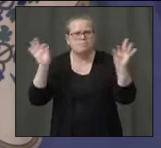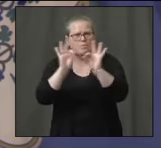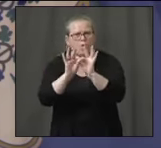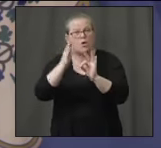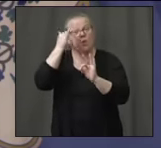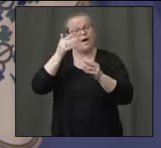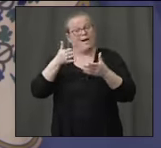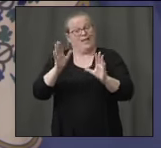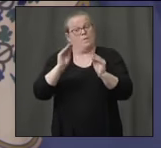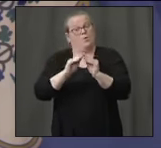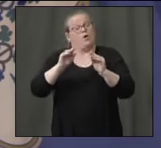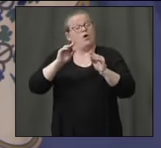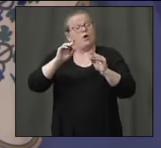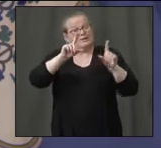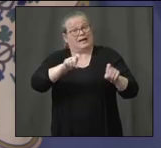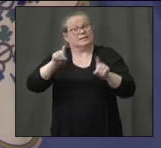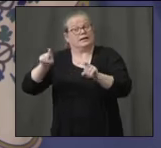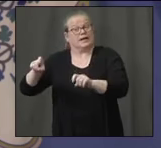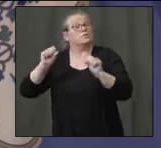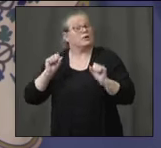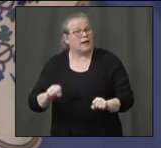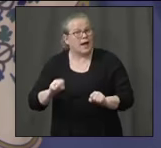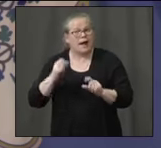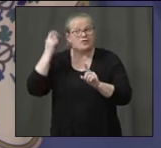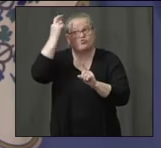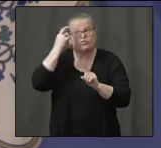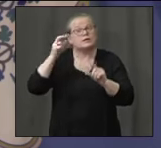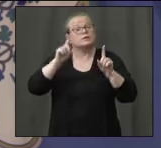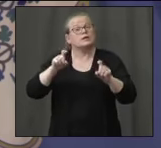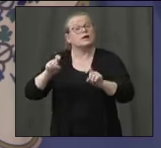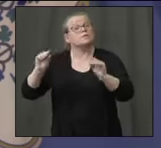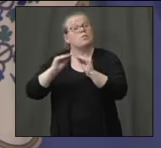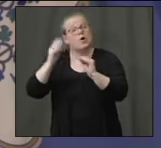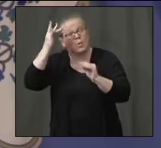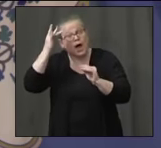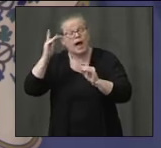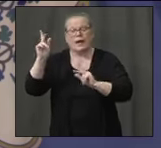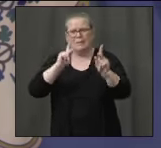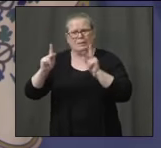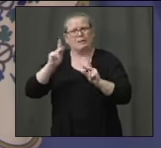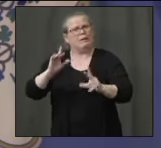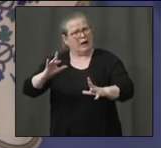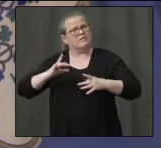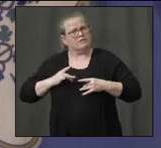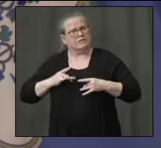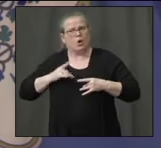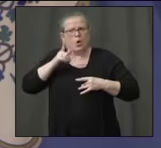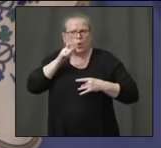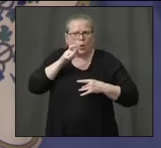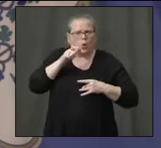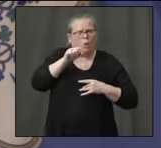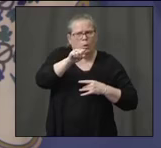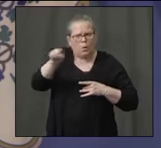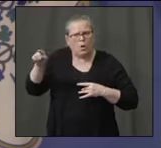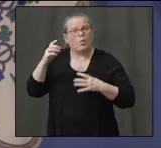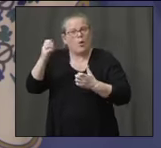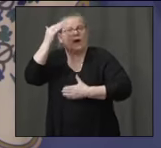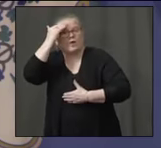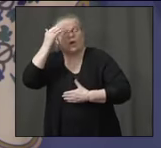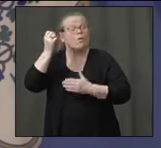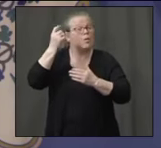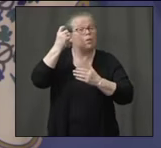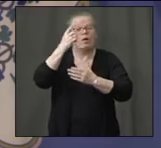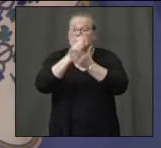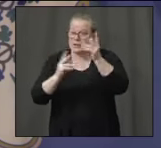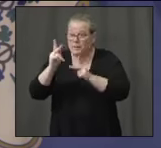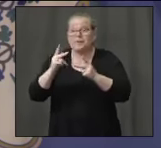And as Steve will tell you, about 40 percent of the people who are infected don't even show symptoms yet. And right now, we only are able to test